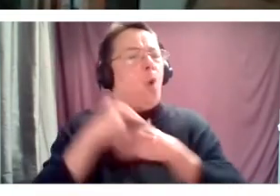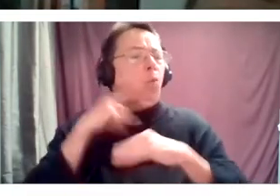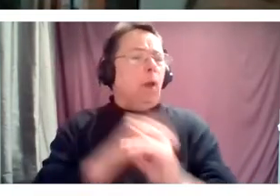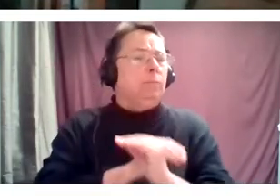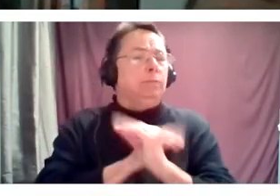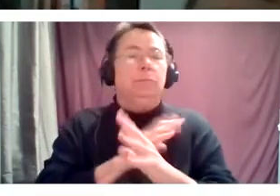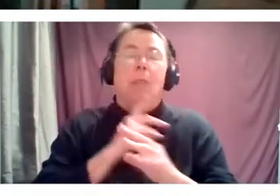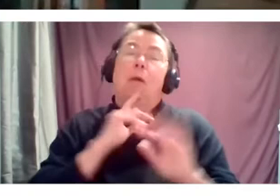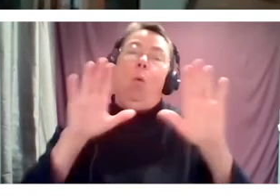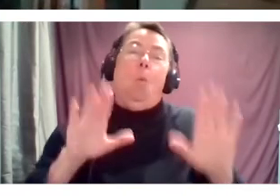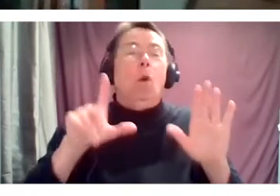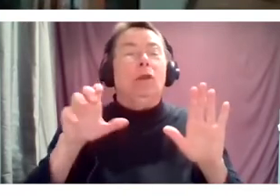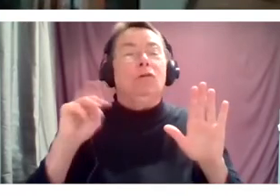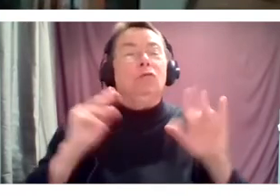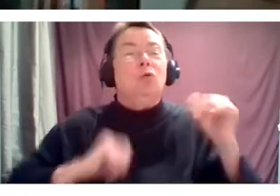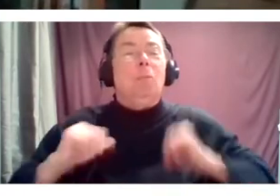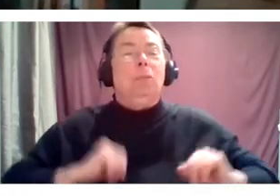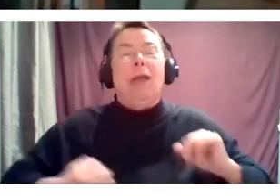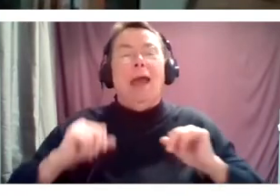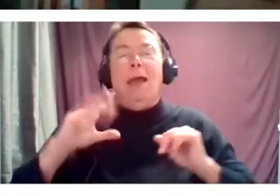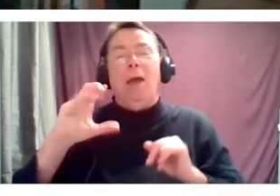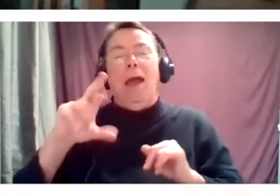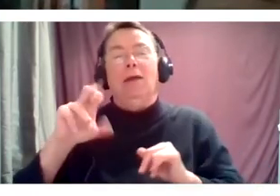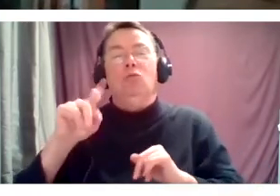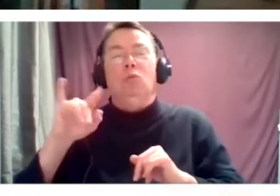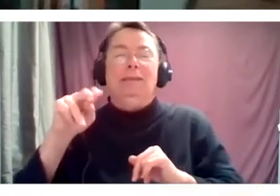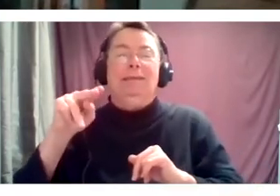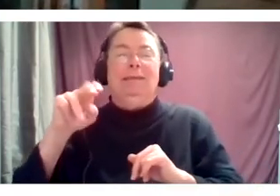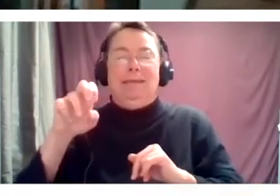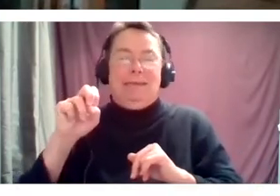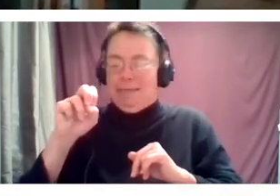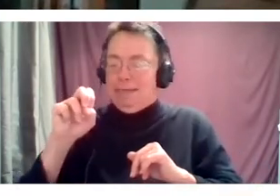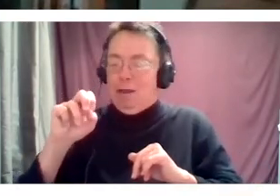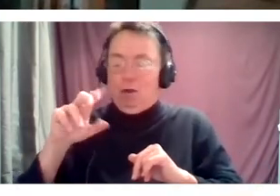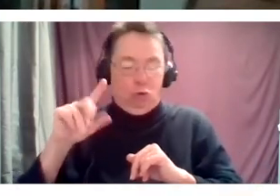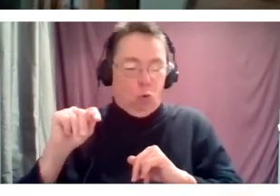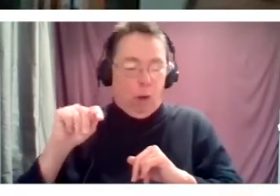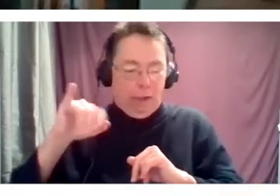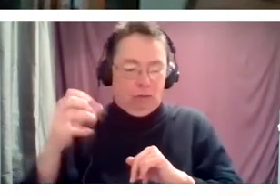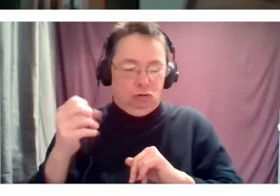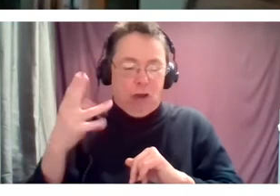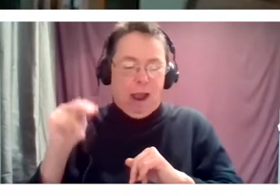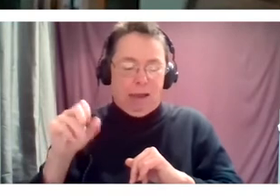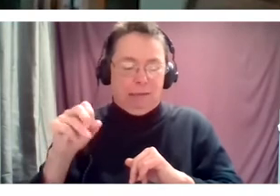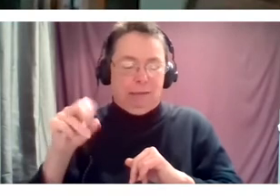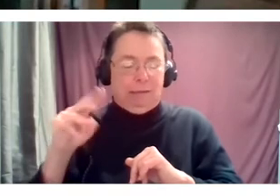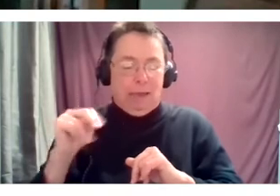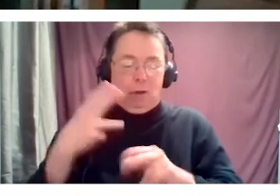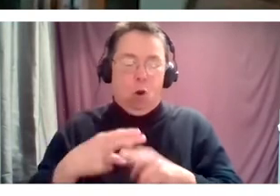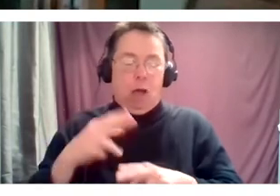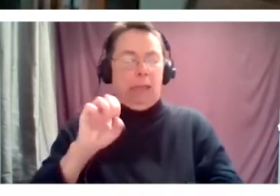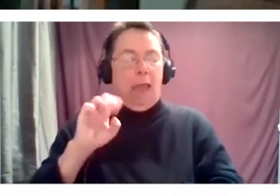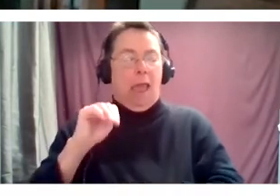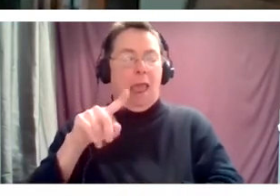Zoom play by Christine Toy Johnson called Empress May Lee Lotus Blossom that we're really excited by. We've just announced a slate of